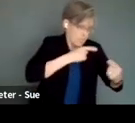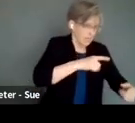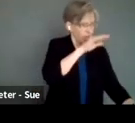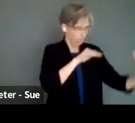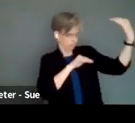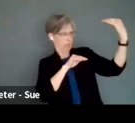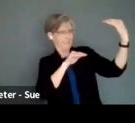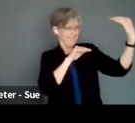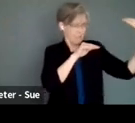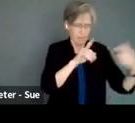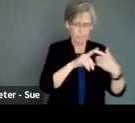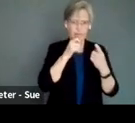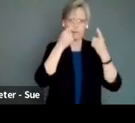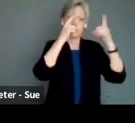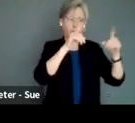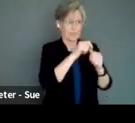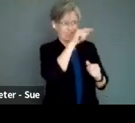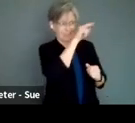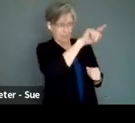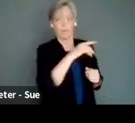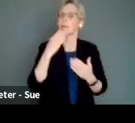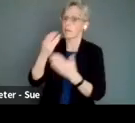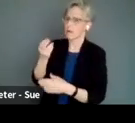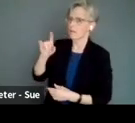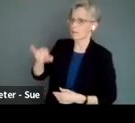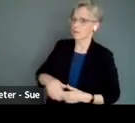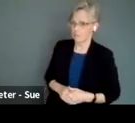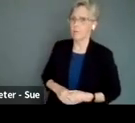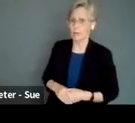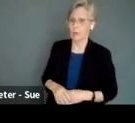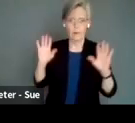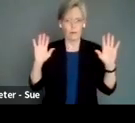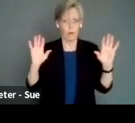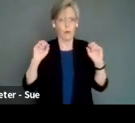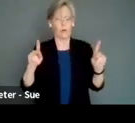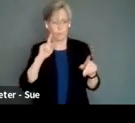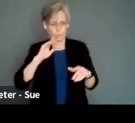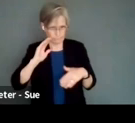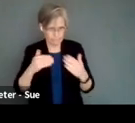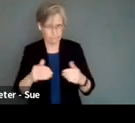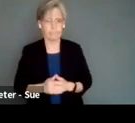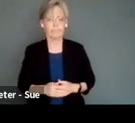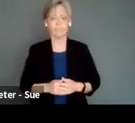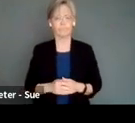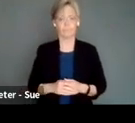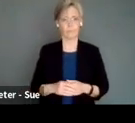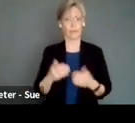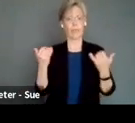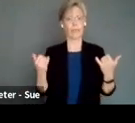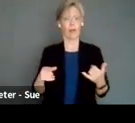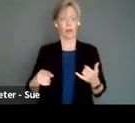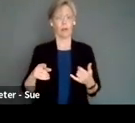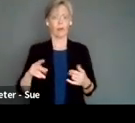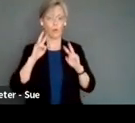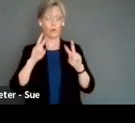society or an inequitable society. Thank you, Holly. Okay, I'll move on to the next slide. Okay, so now we're looking